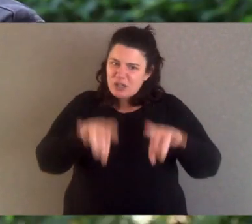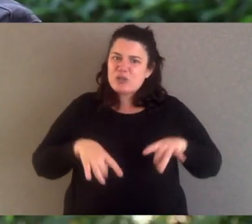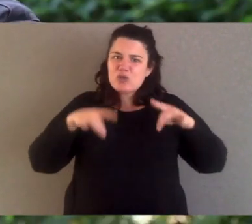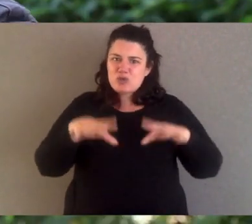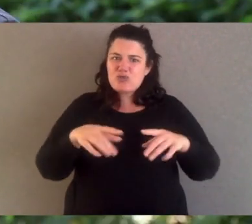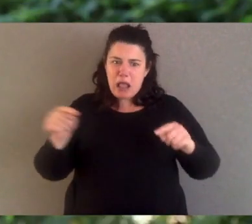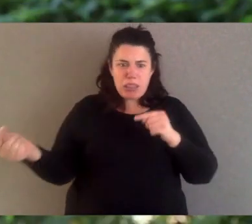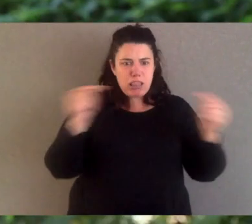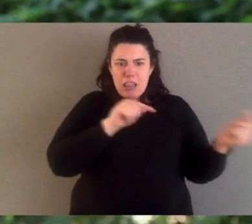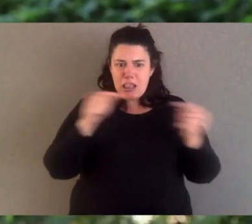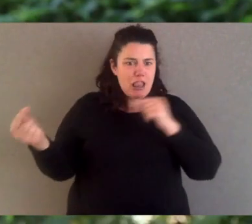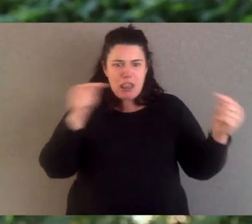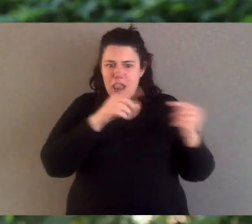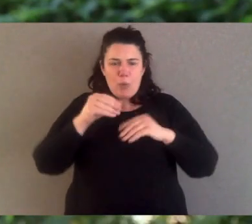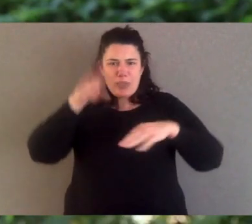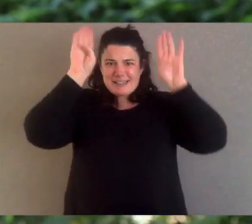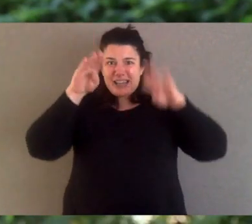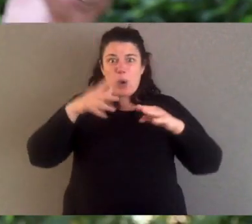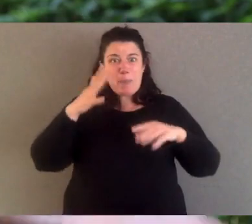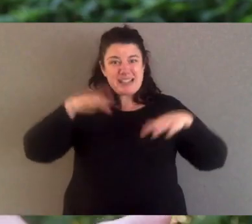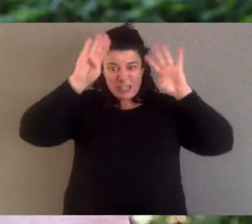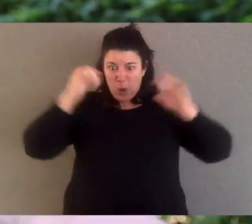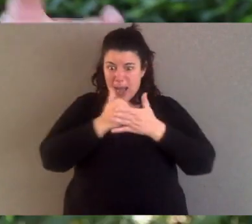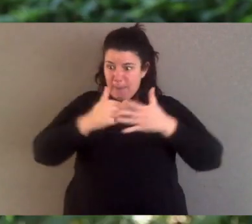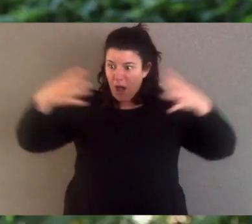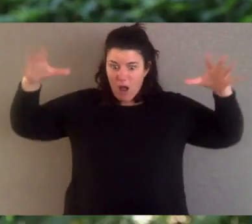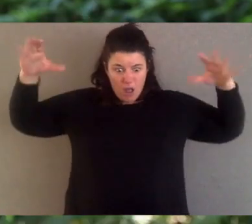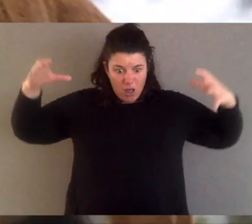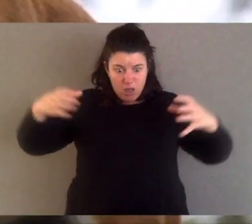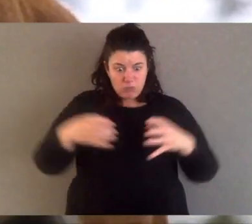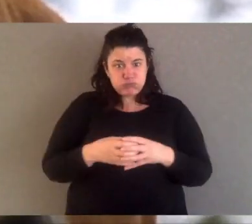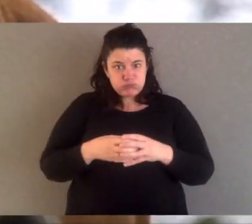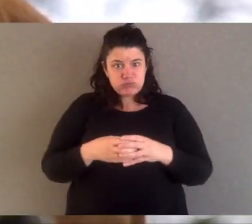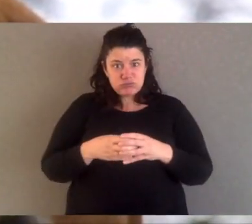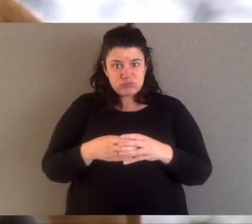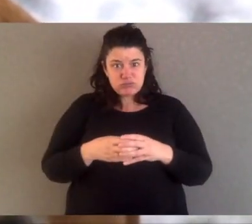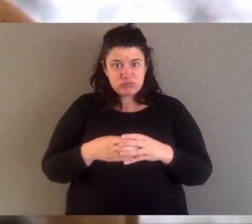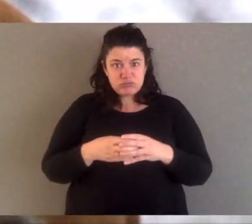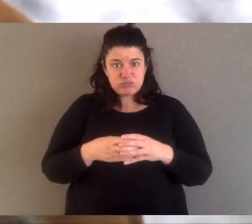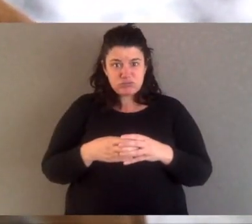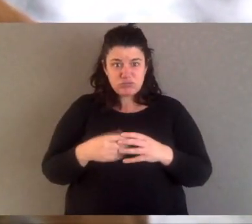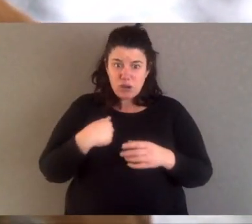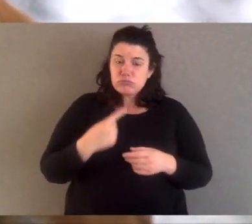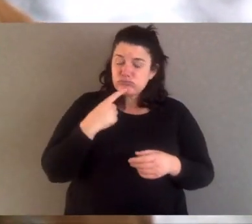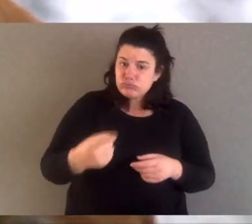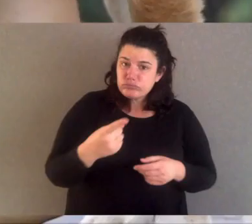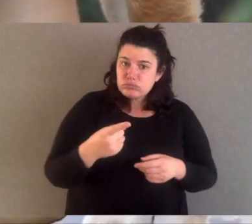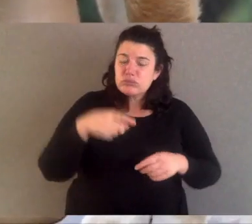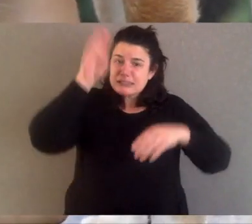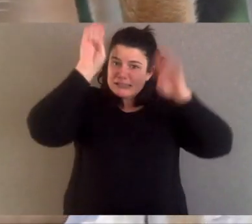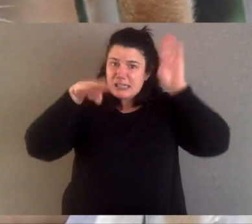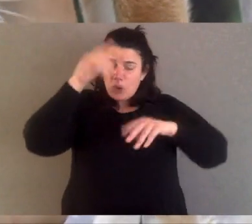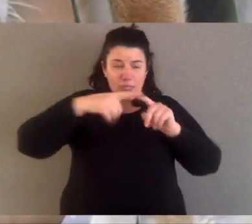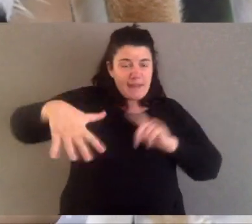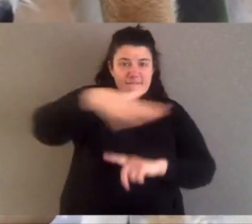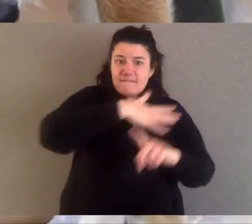declining. Now remember what I've been over with dingoes in the environment. They predate herbivores and that means less pressure on the environment. We